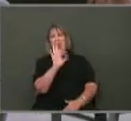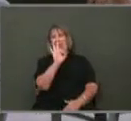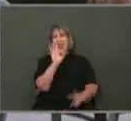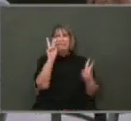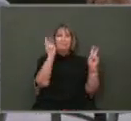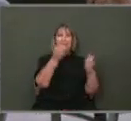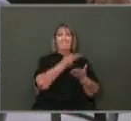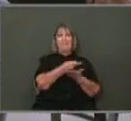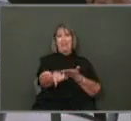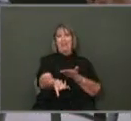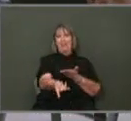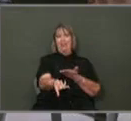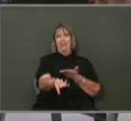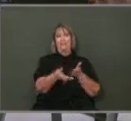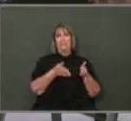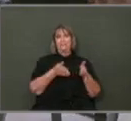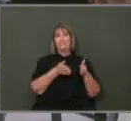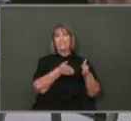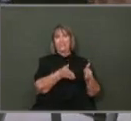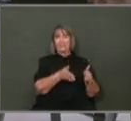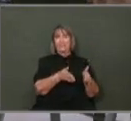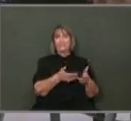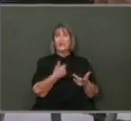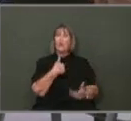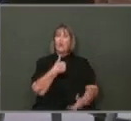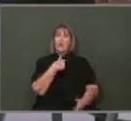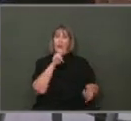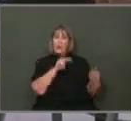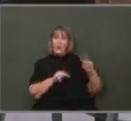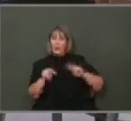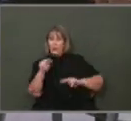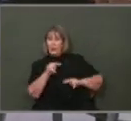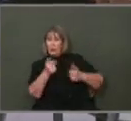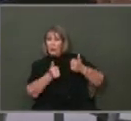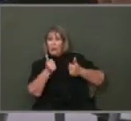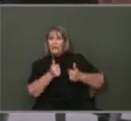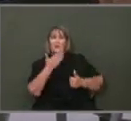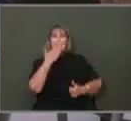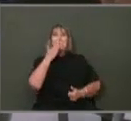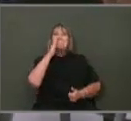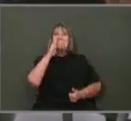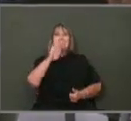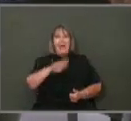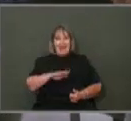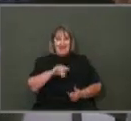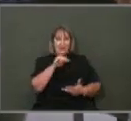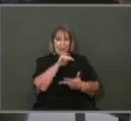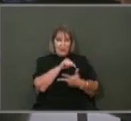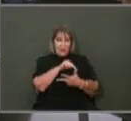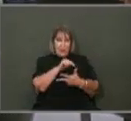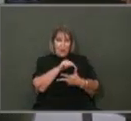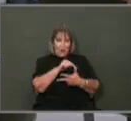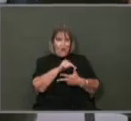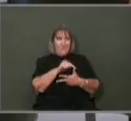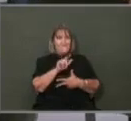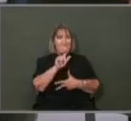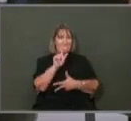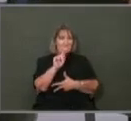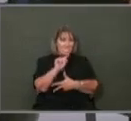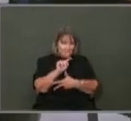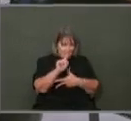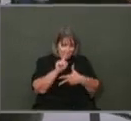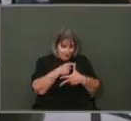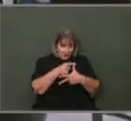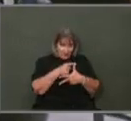failed street. We look for those streets in bad shape. We work on those streets first. We have five